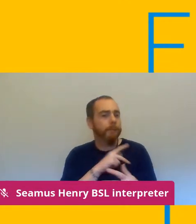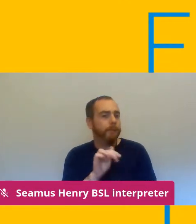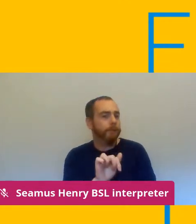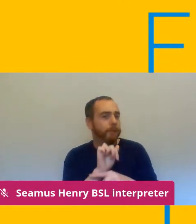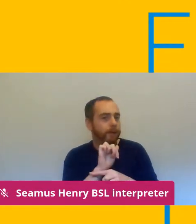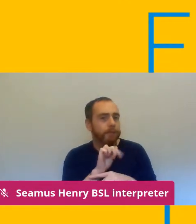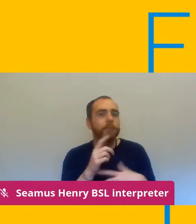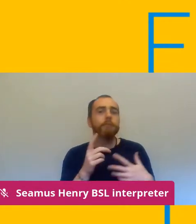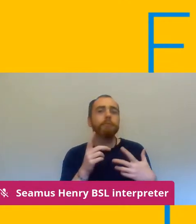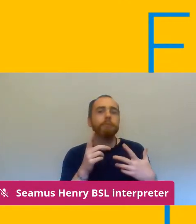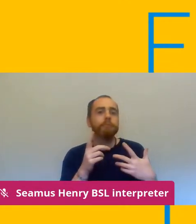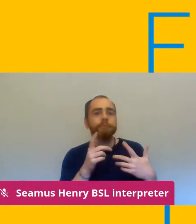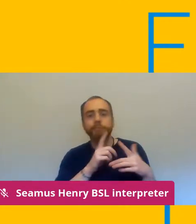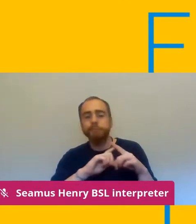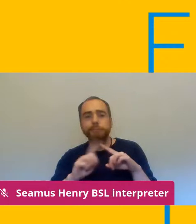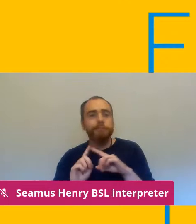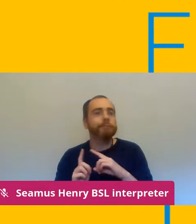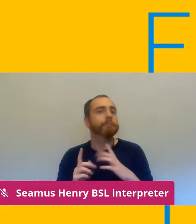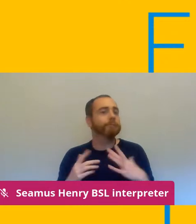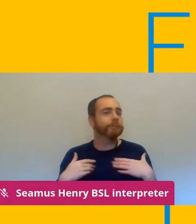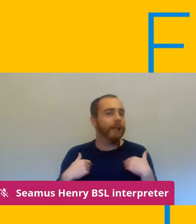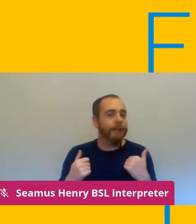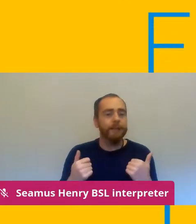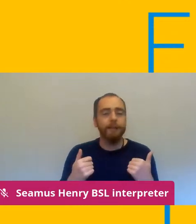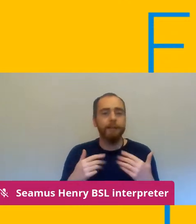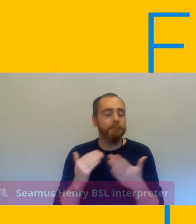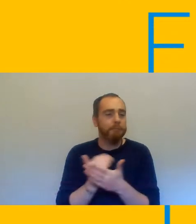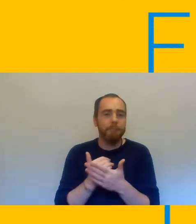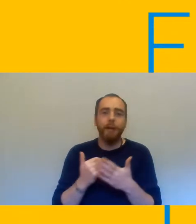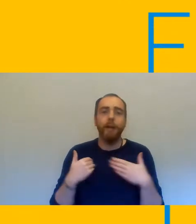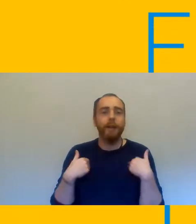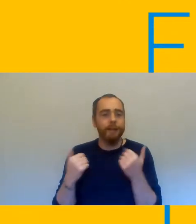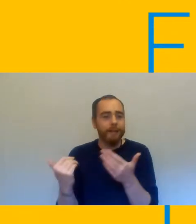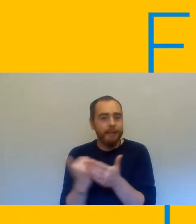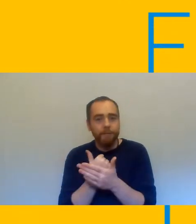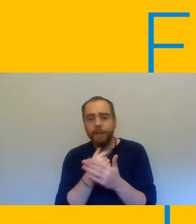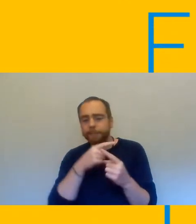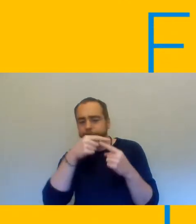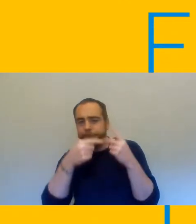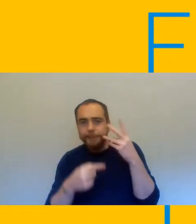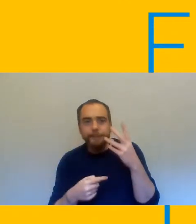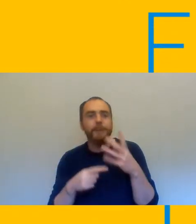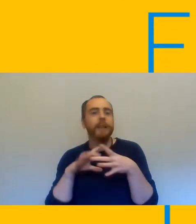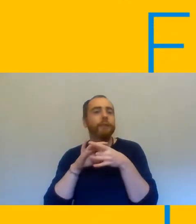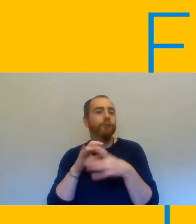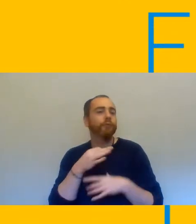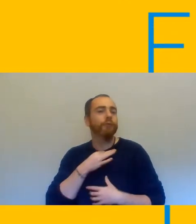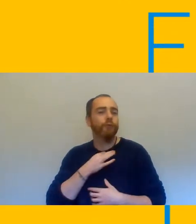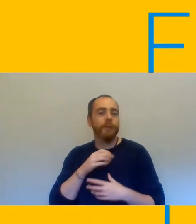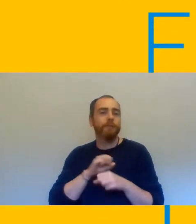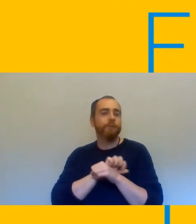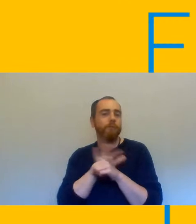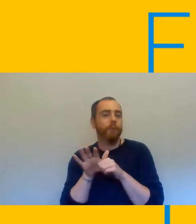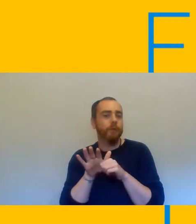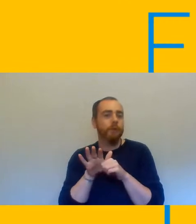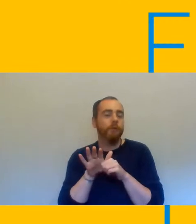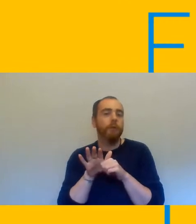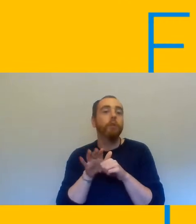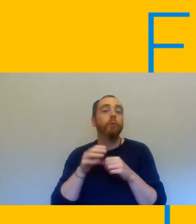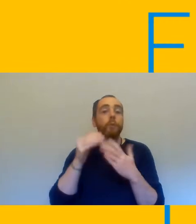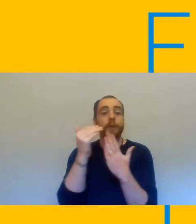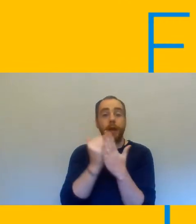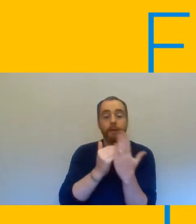you know various different health and safety risks due to the current crisis that we're in so the guidance takes you through